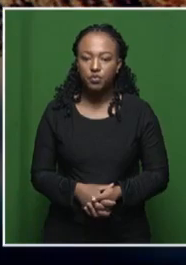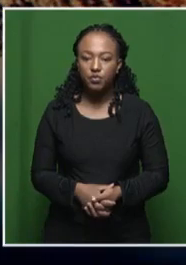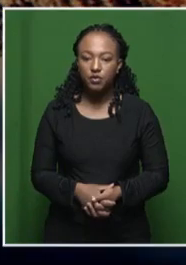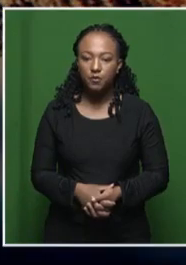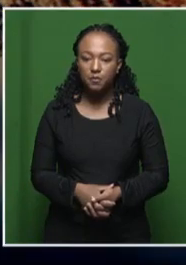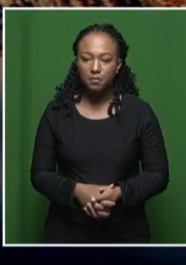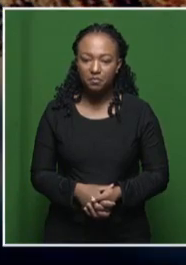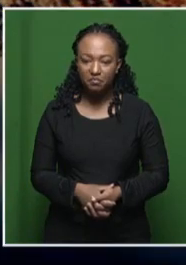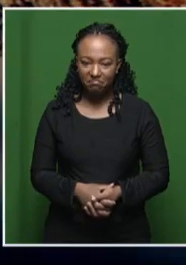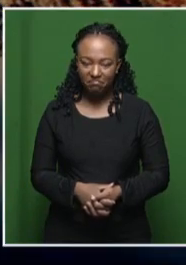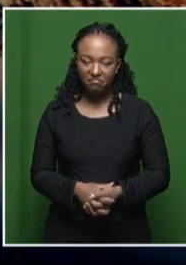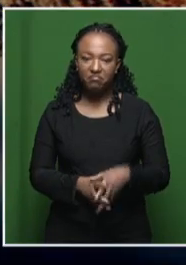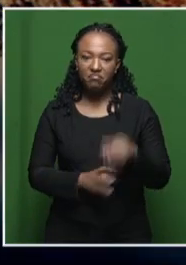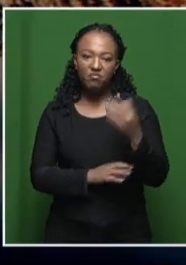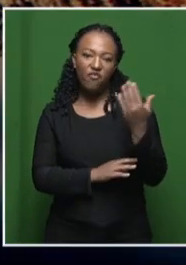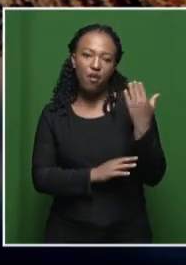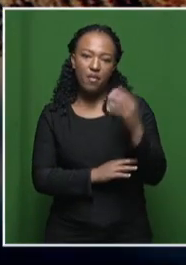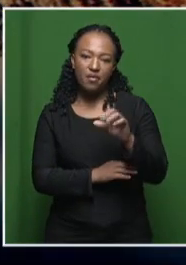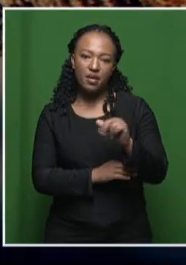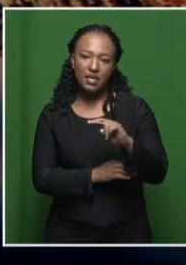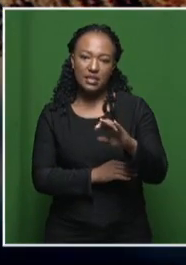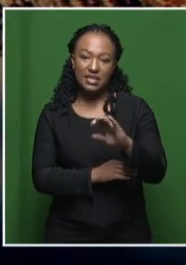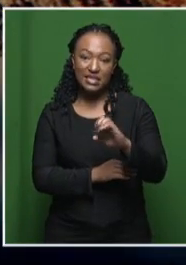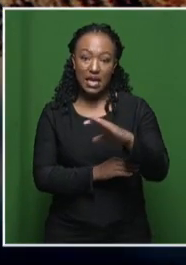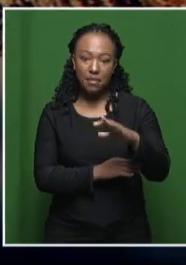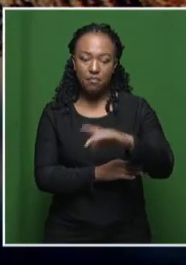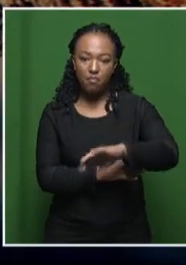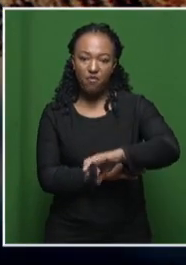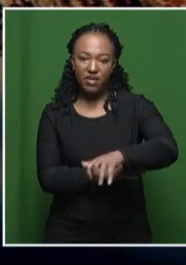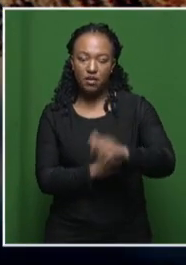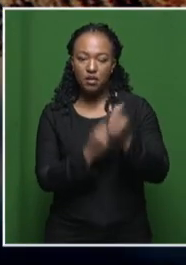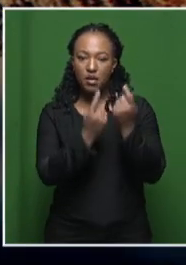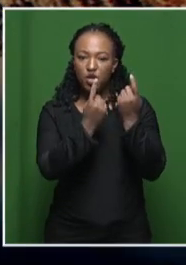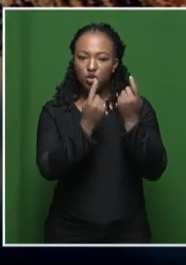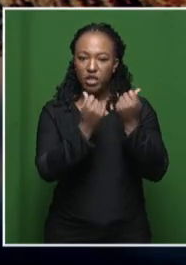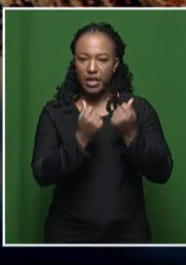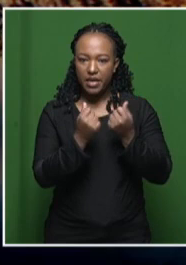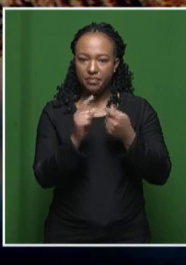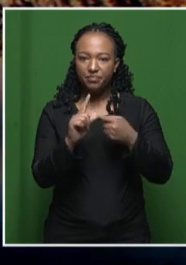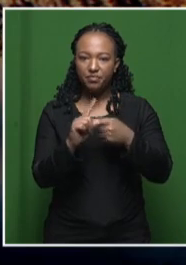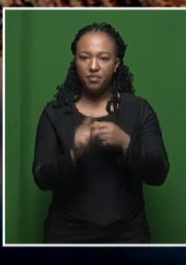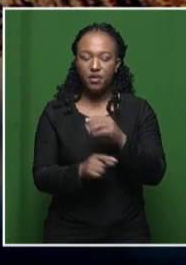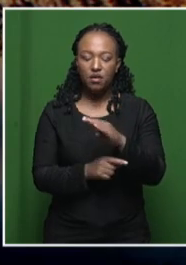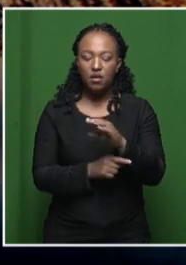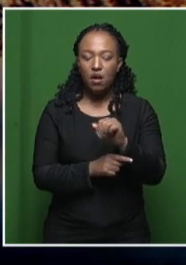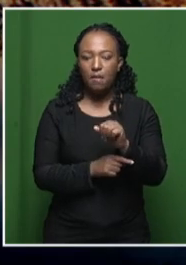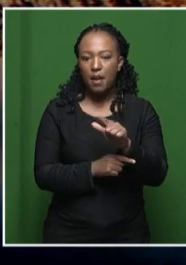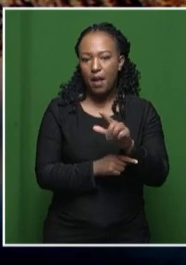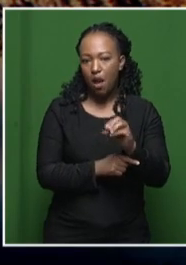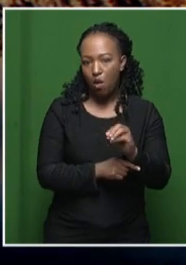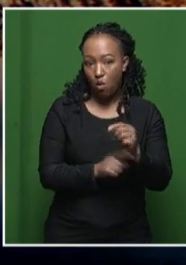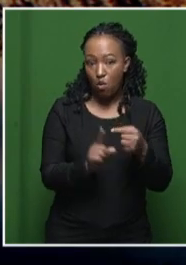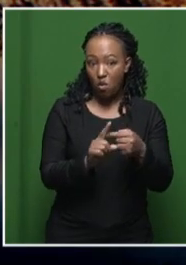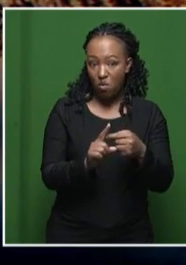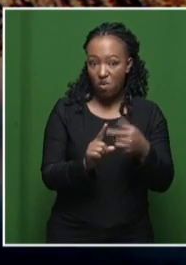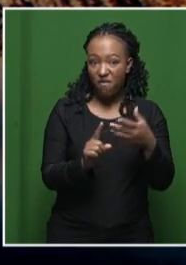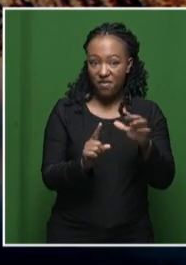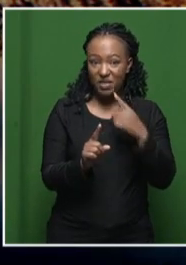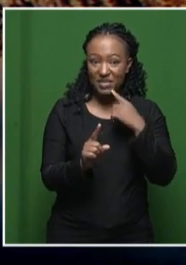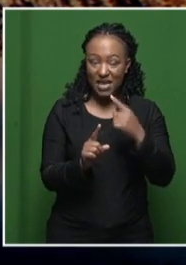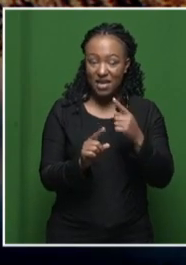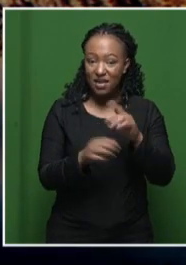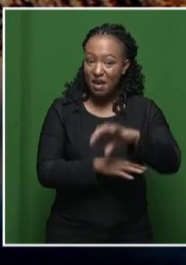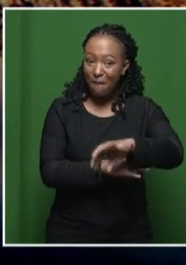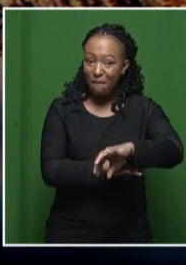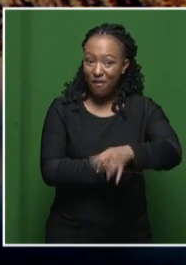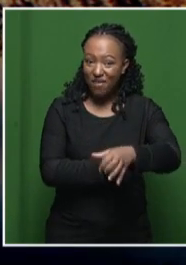Former ANC Eastern Cape Provincial Treasurer Babalo Madikizela says the province has deteriorated under